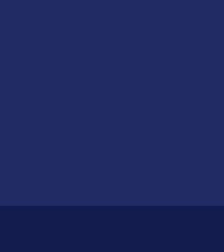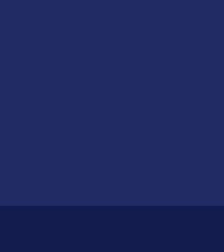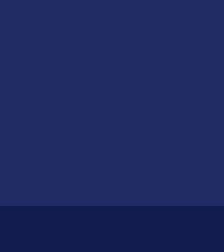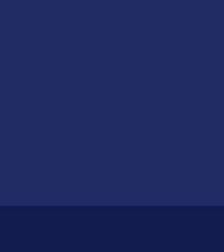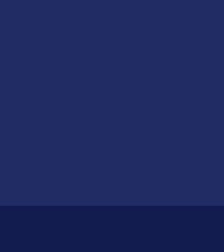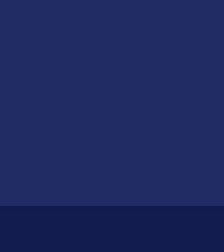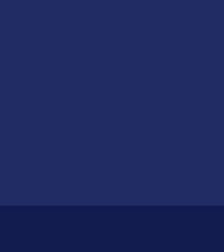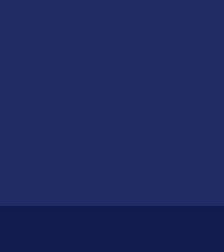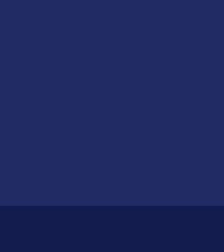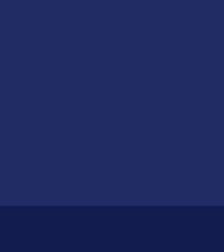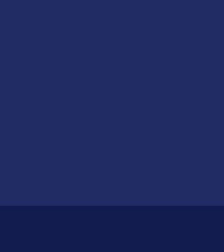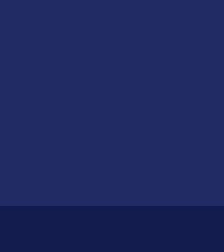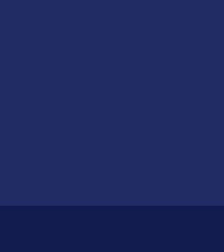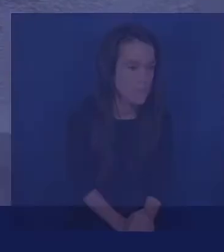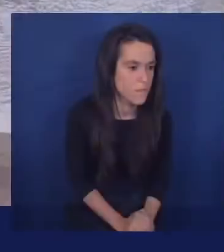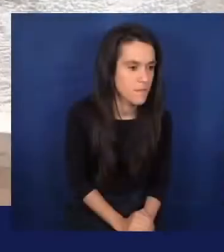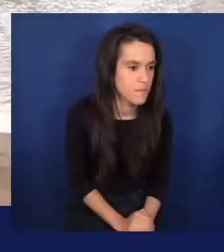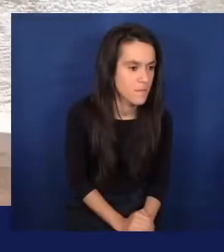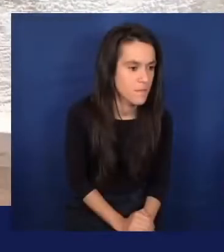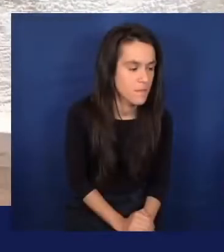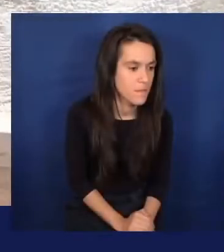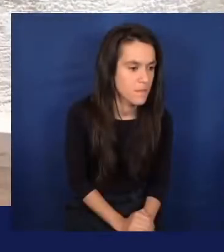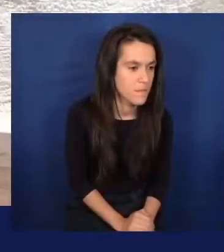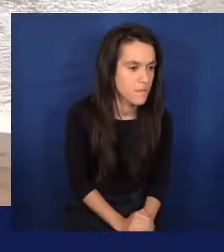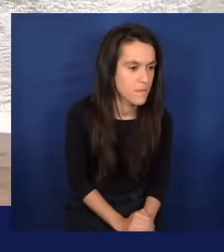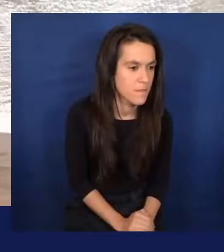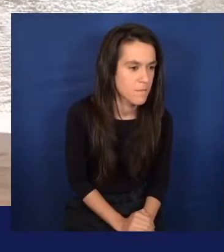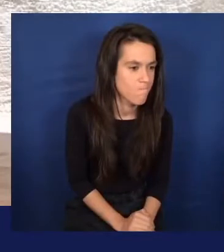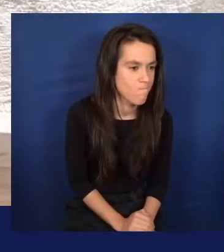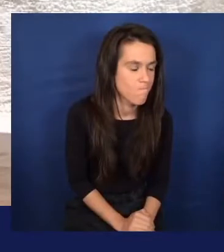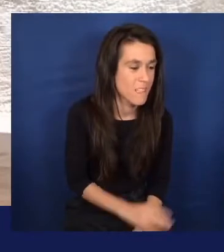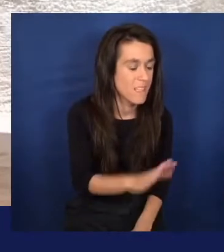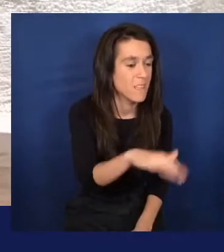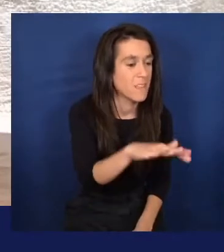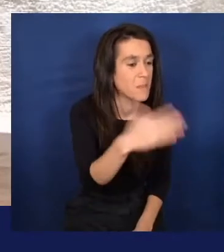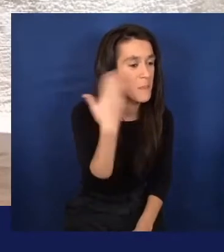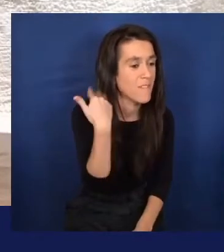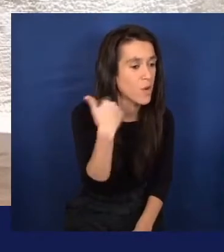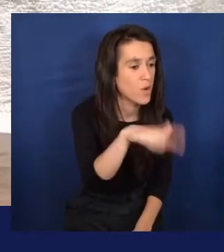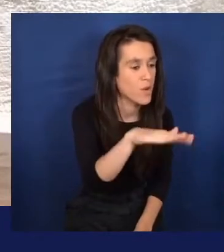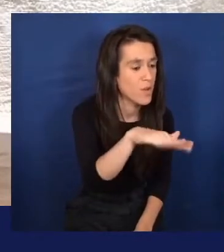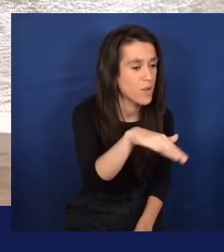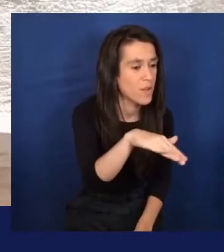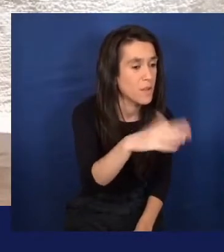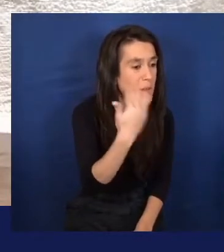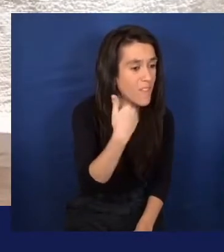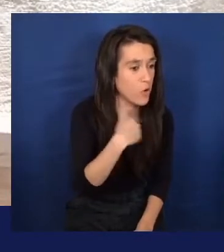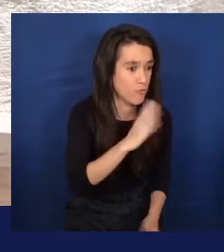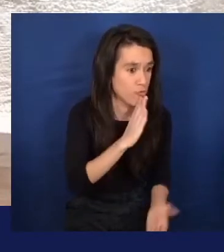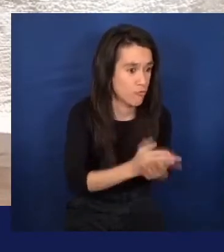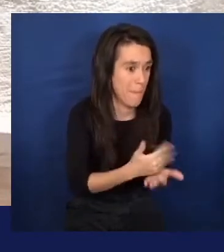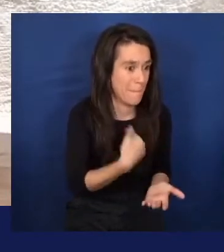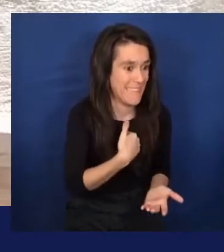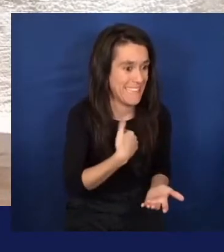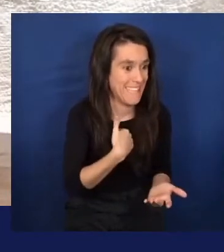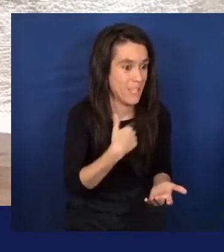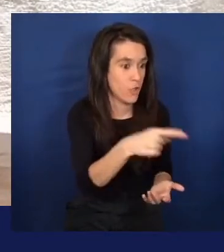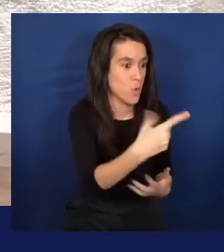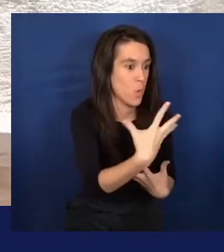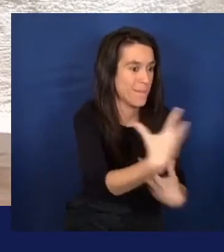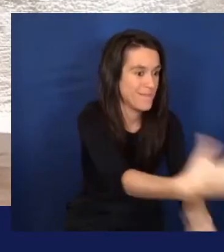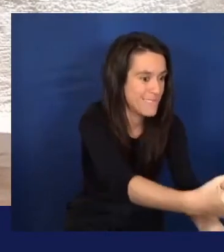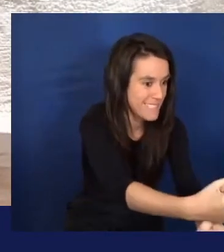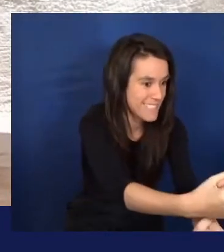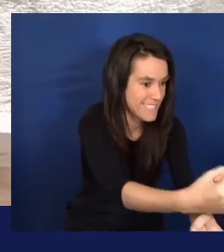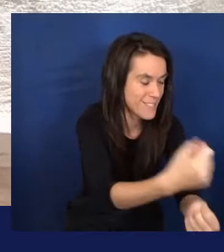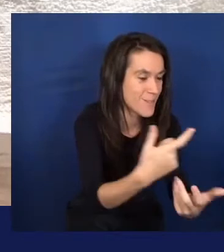Oh, we're back. Think positive thoughts, people, and send us positive tweets. Because if you do, and you add the C-sharp corner